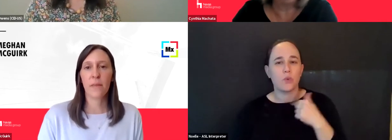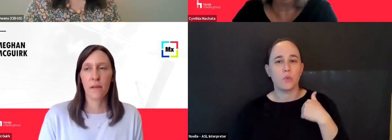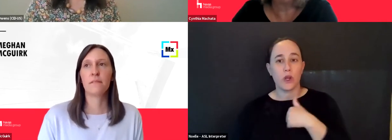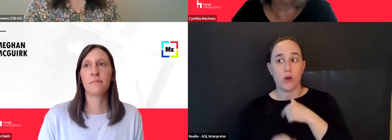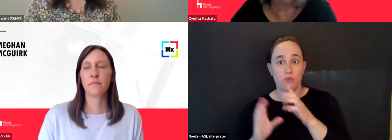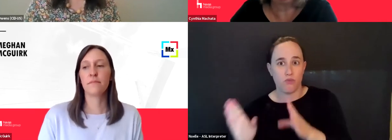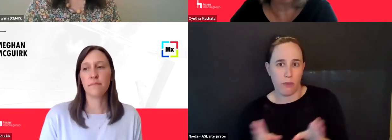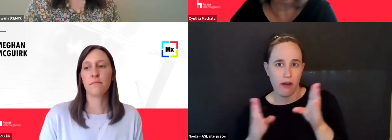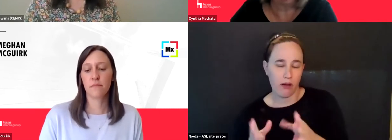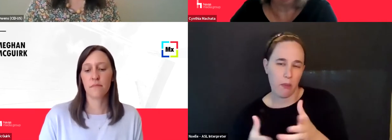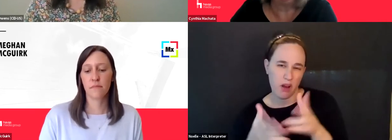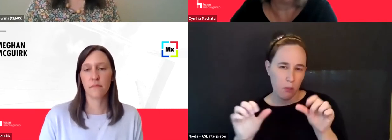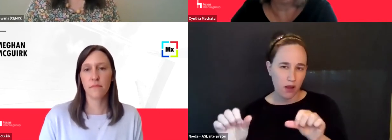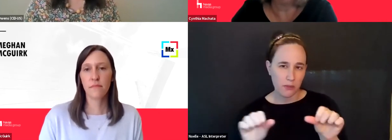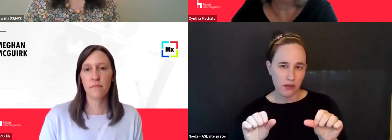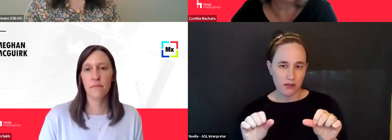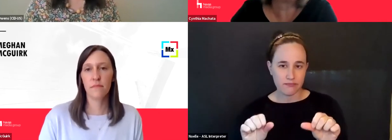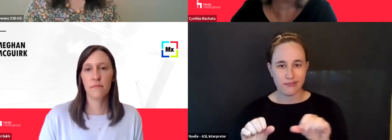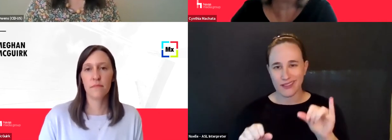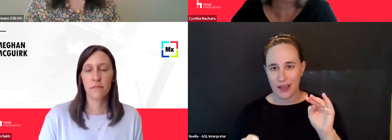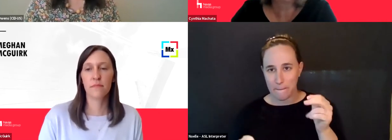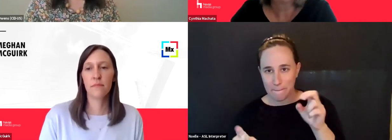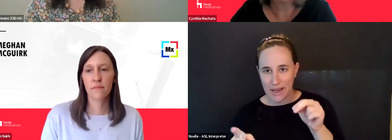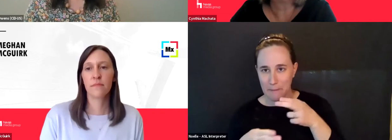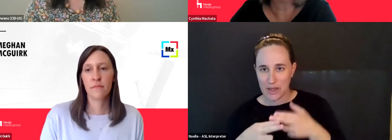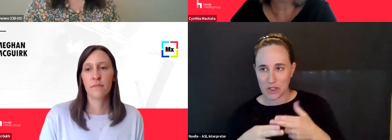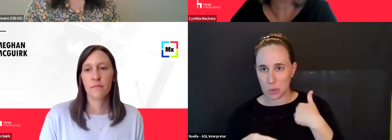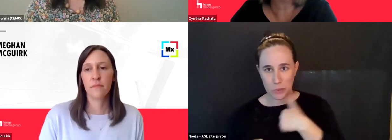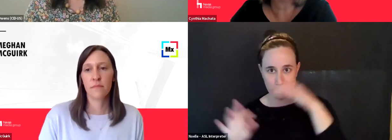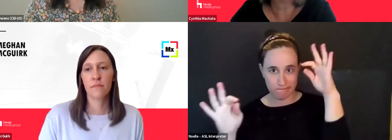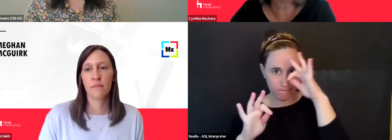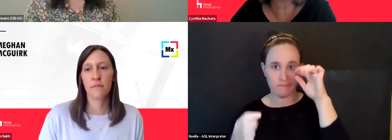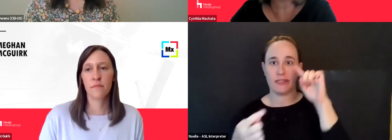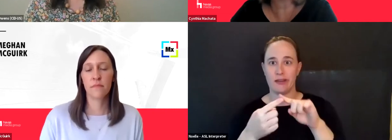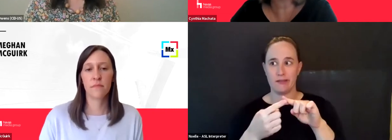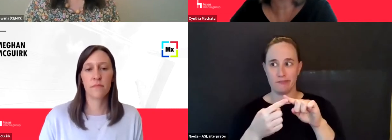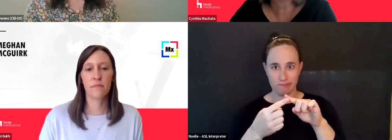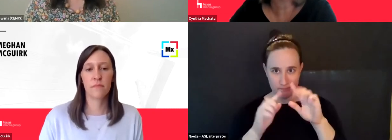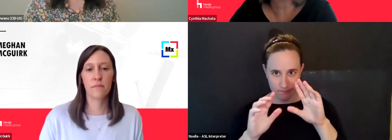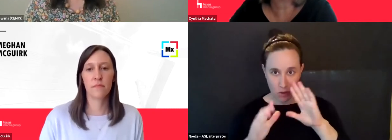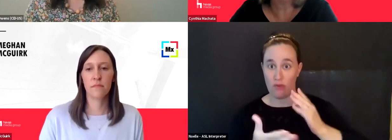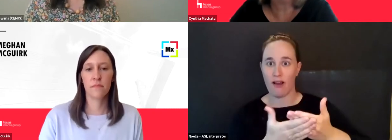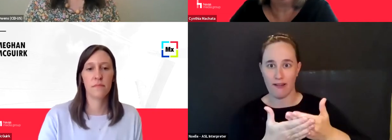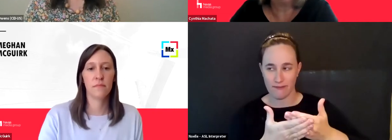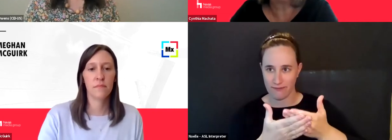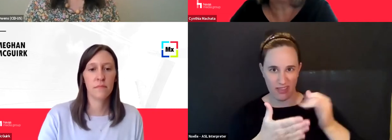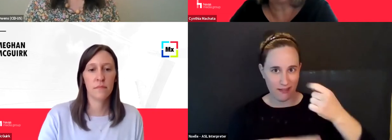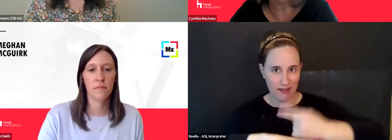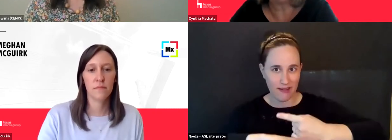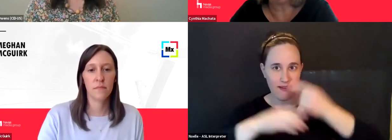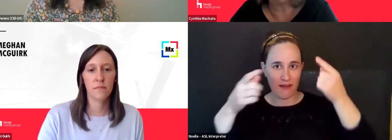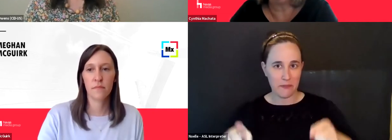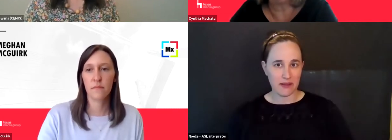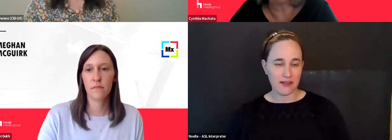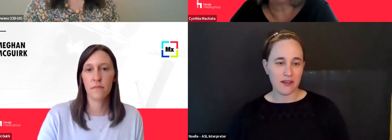you can be. And to, to Megan's point, again, we're not going to know until it happens. Um, but you know, I think the other thing to remember is